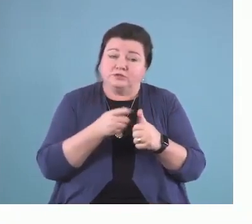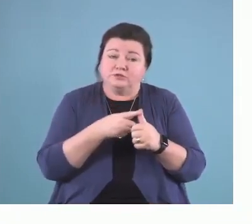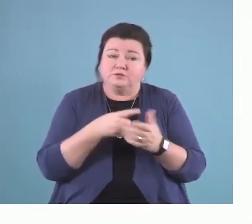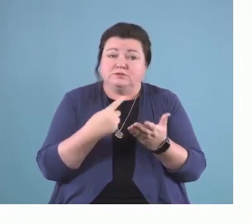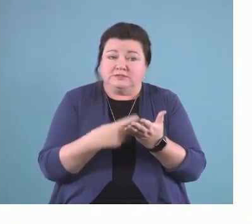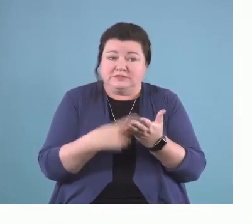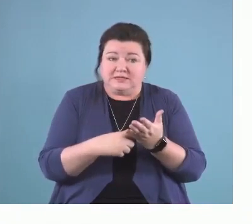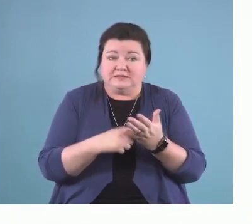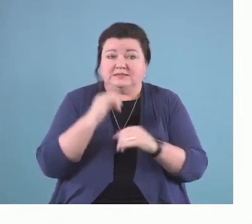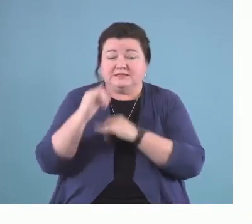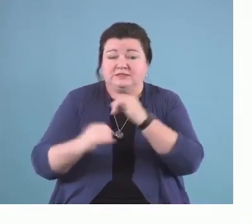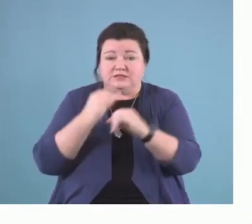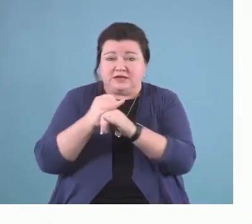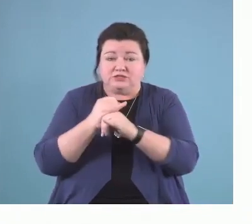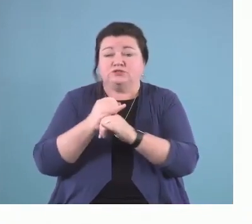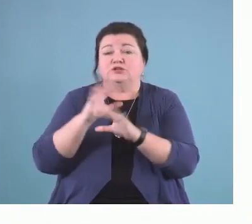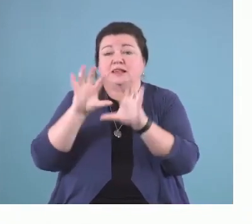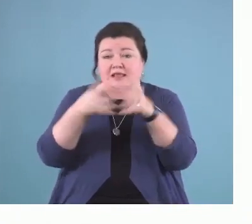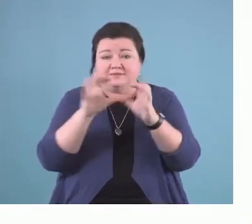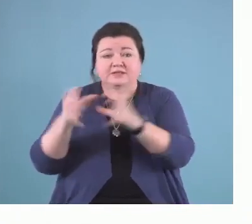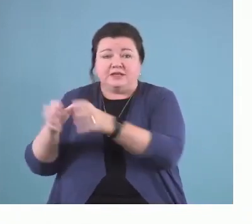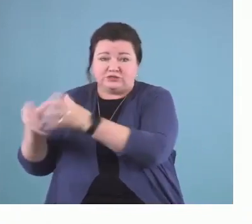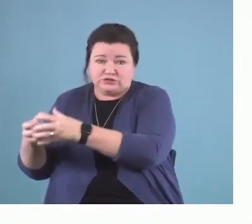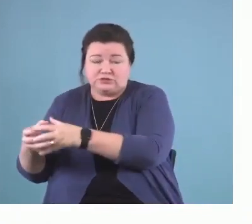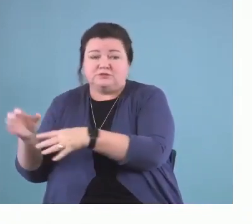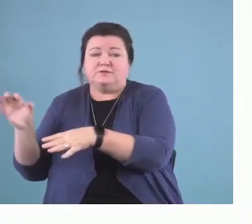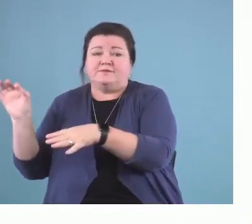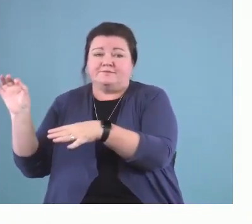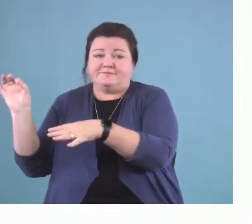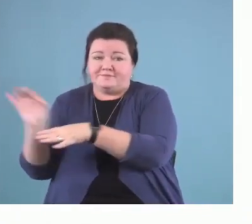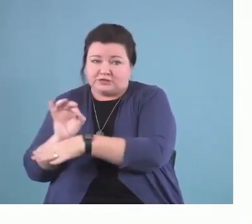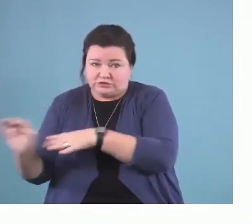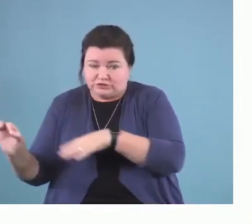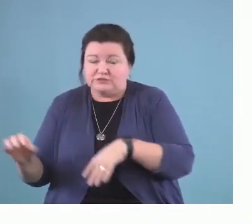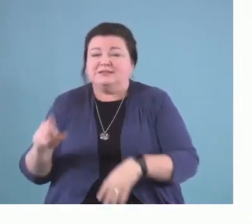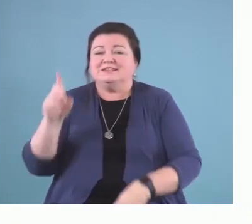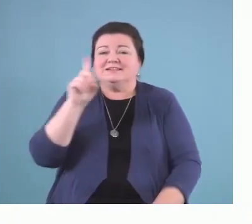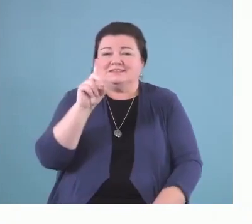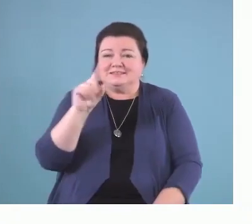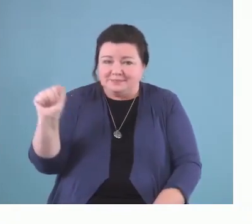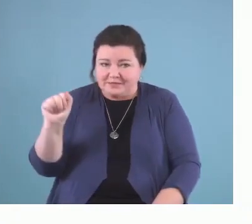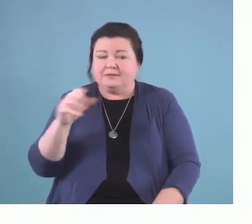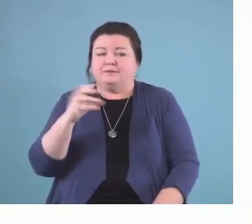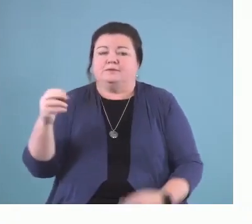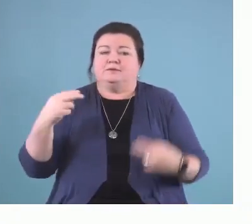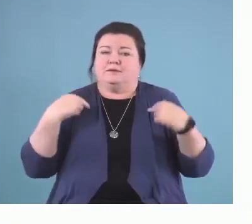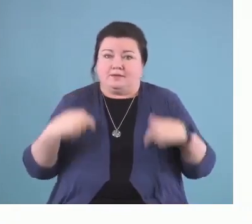International Classification of Functioning, Disability, and Health. So that's the